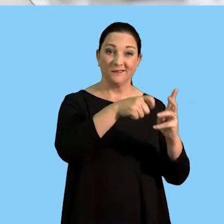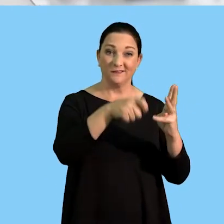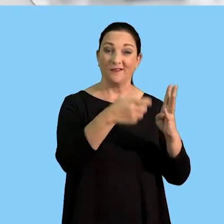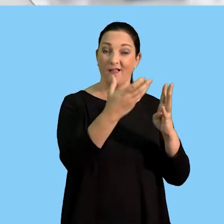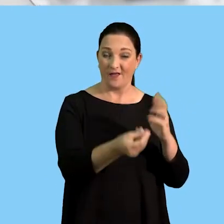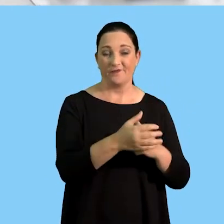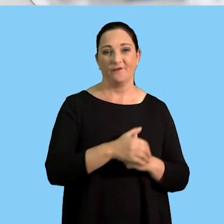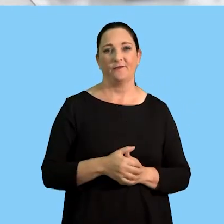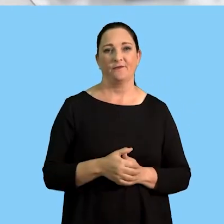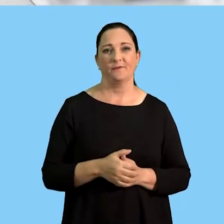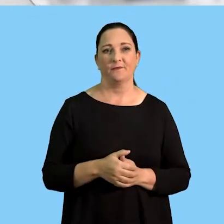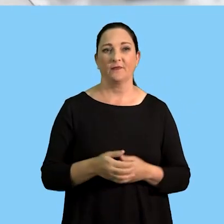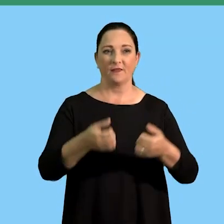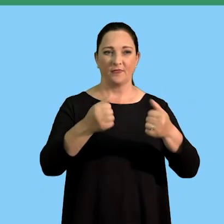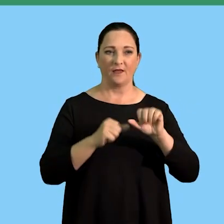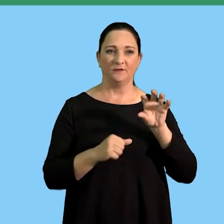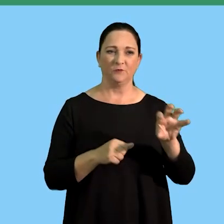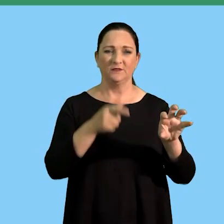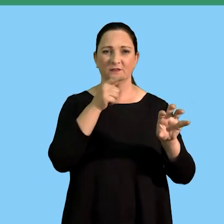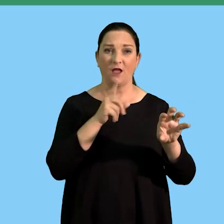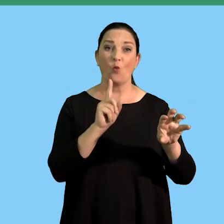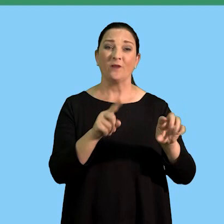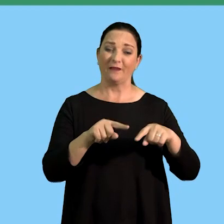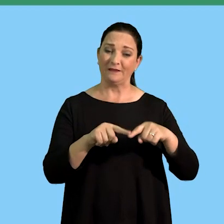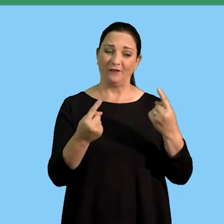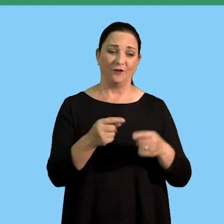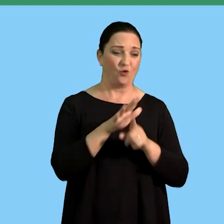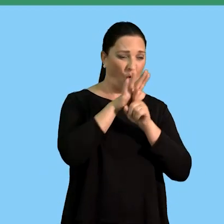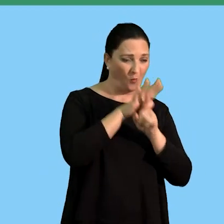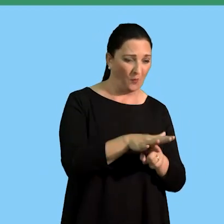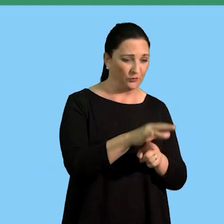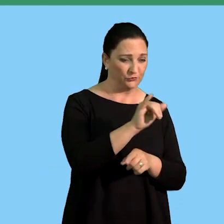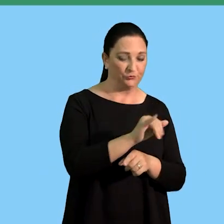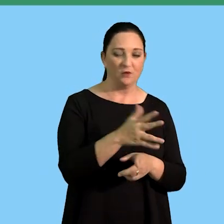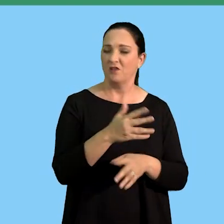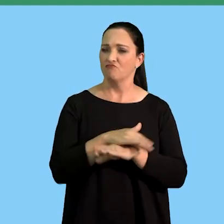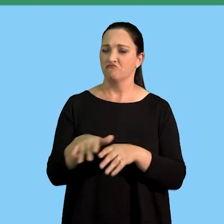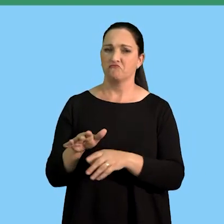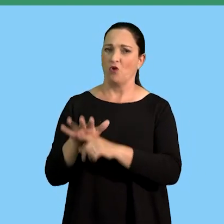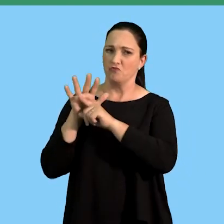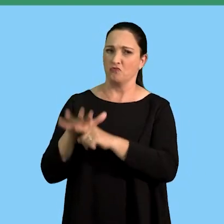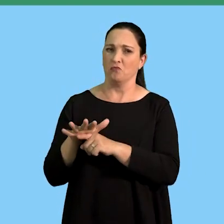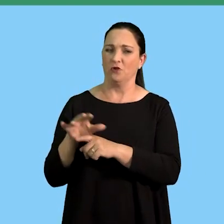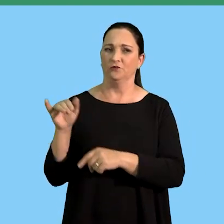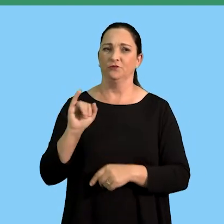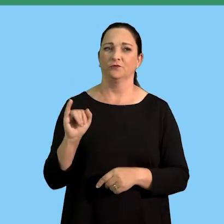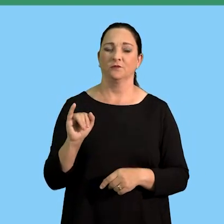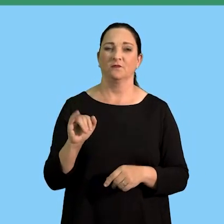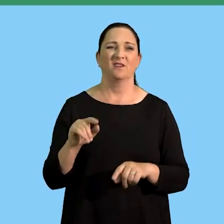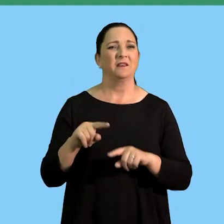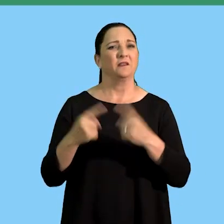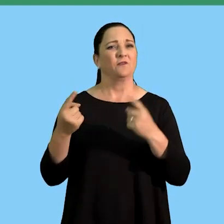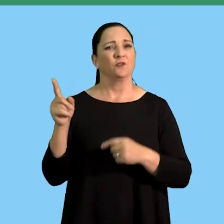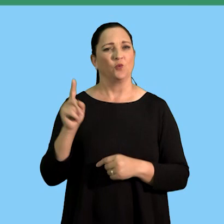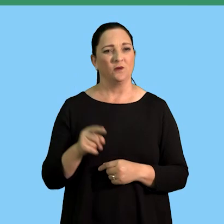then we also looked into now the differences between compulsory and non-compulsory insurance to say non-compulsory is